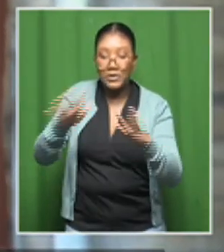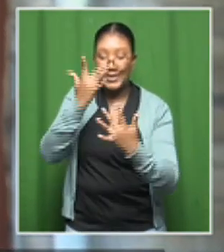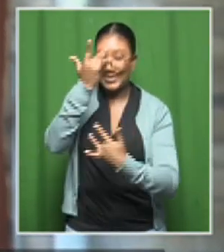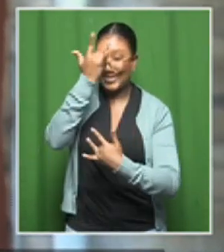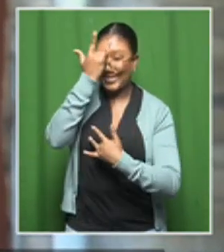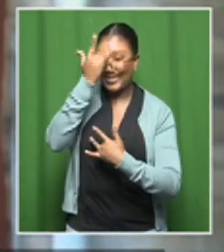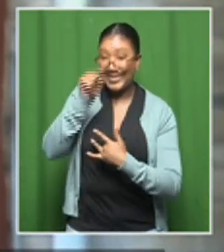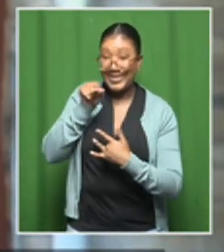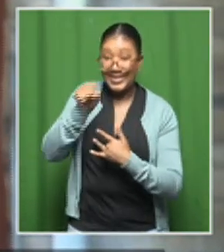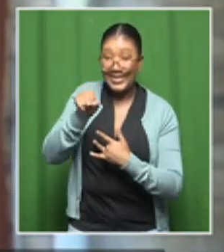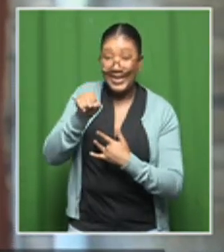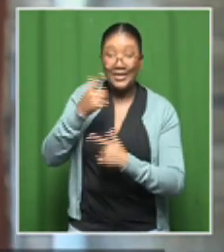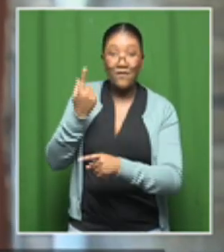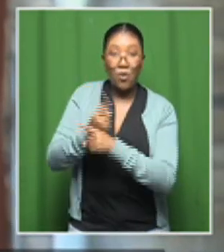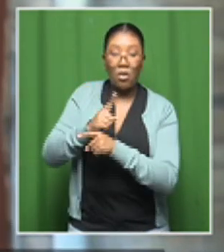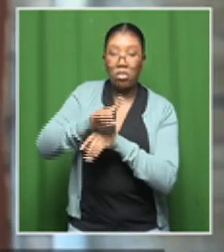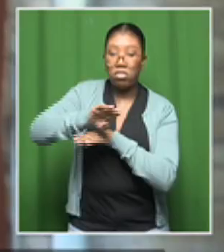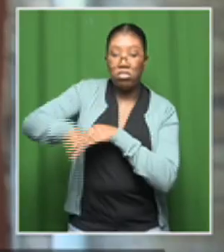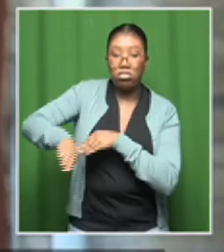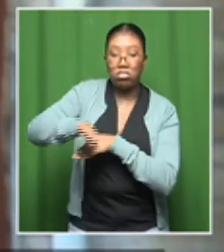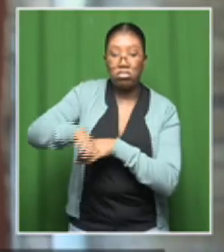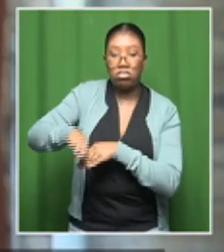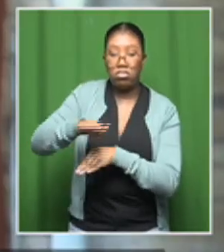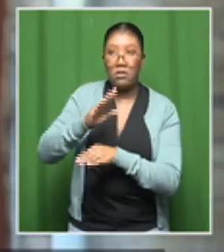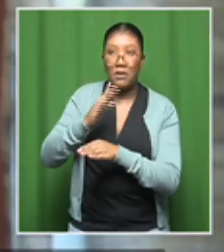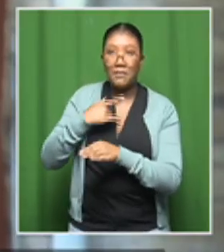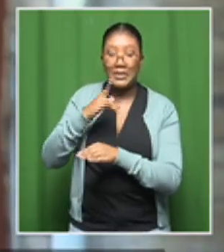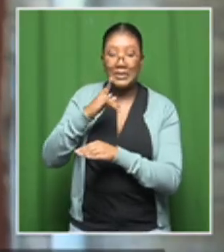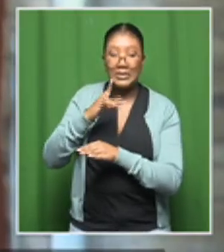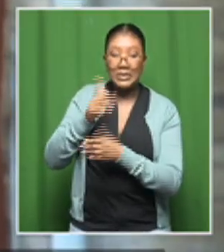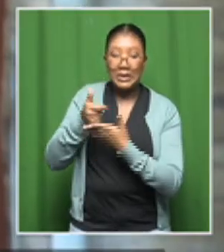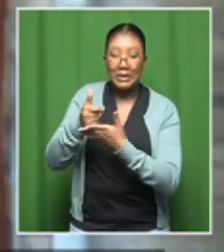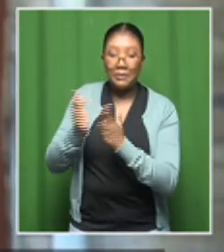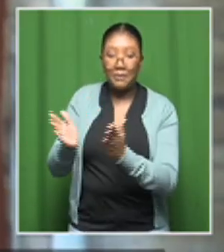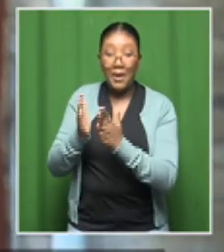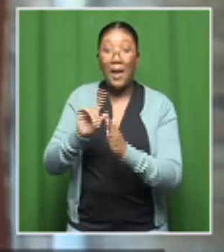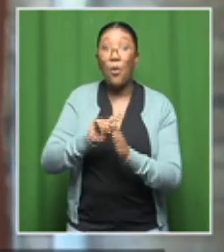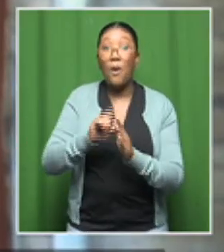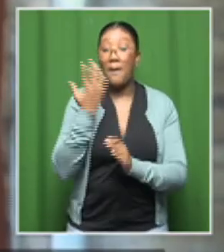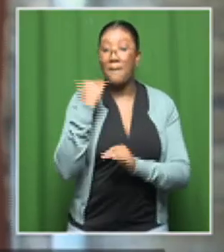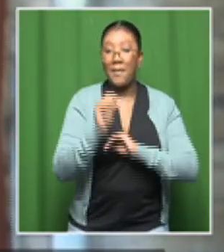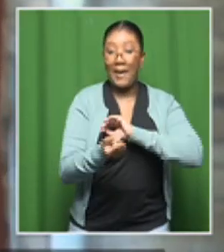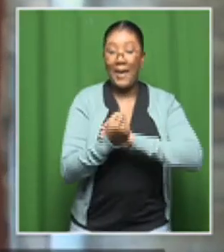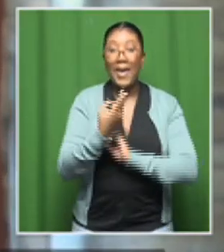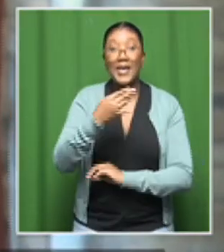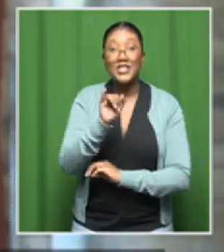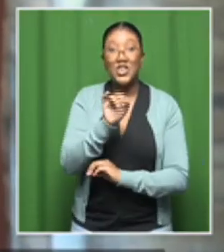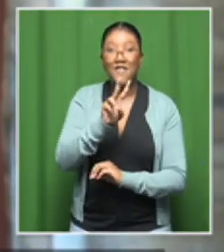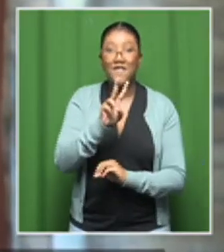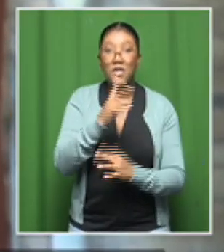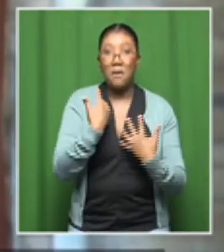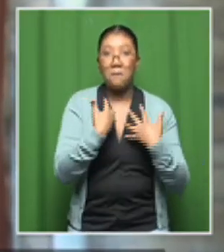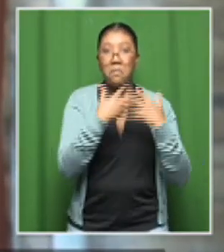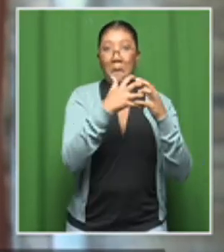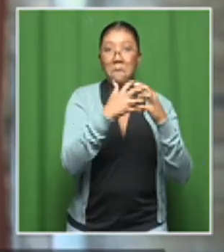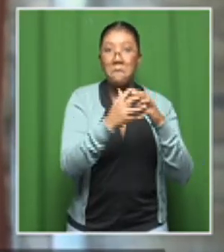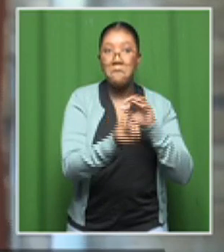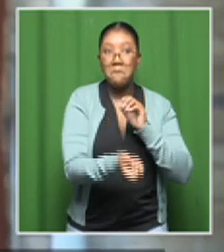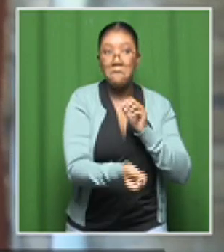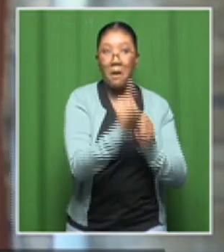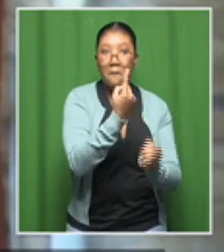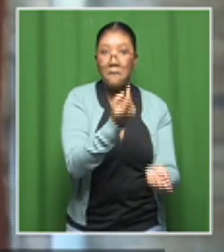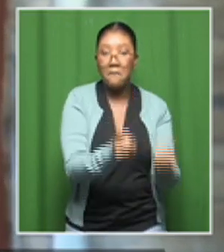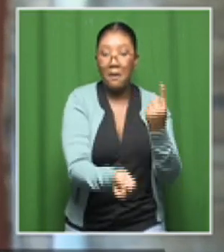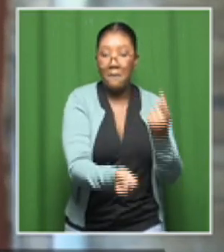neglected. And since the advent of HIV AIDS, it was discovered that countries that